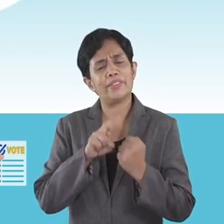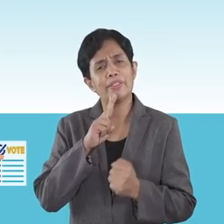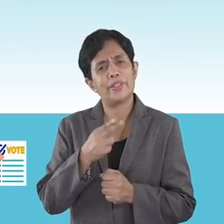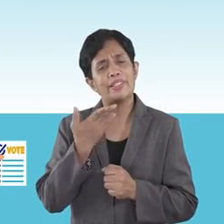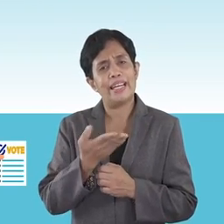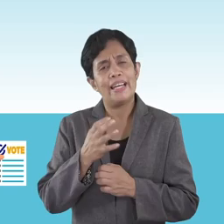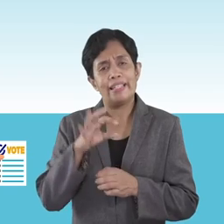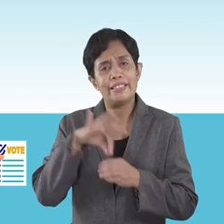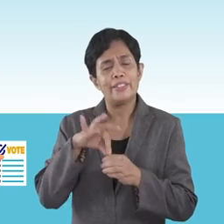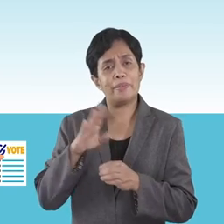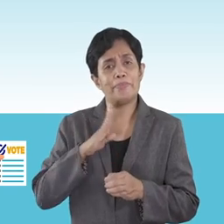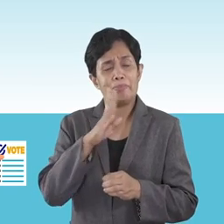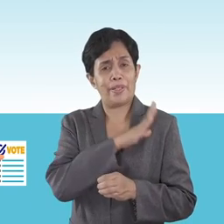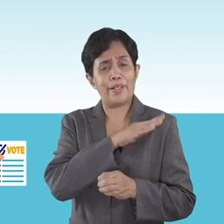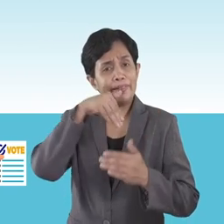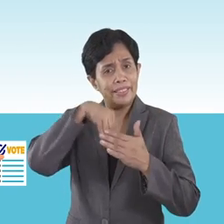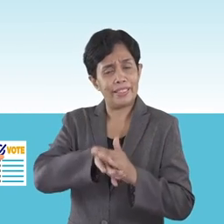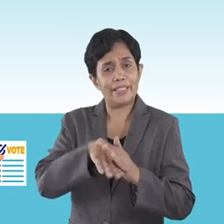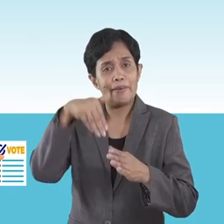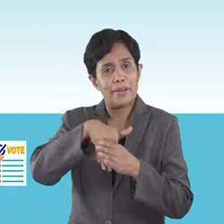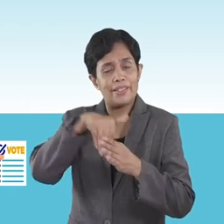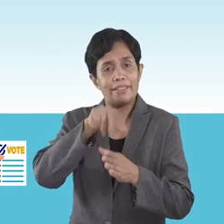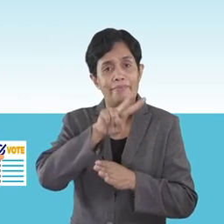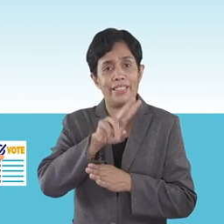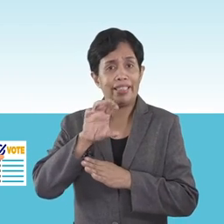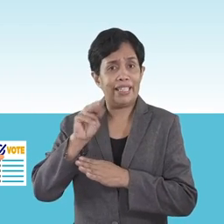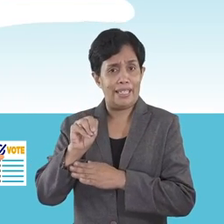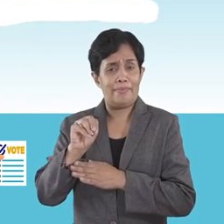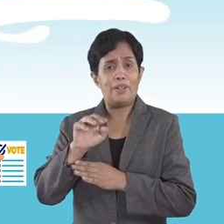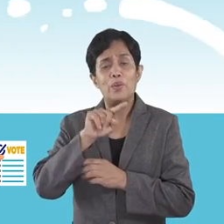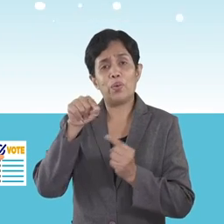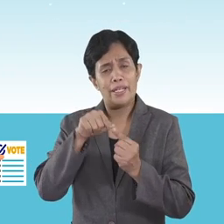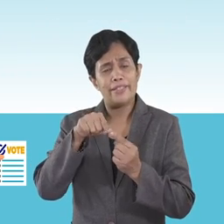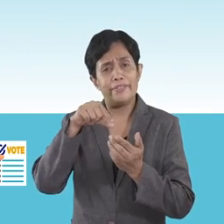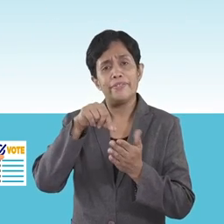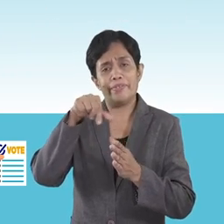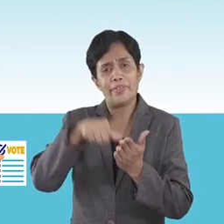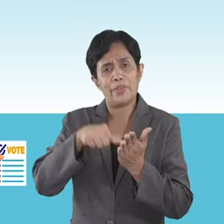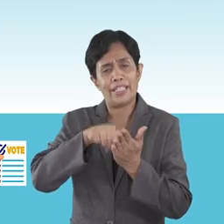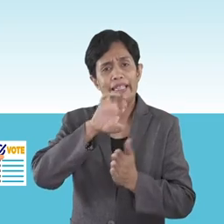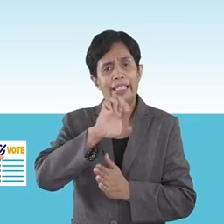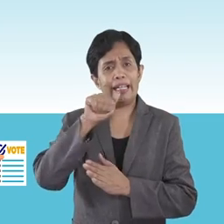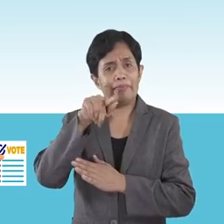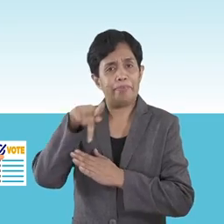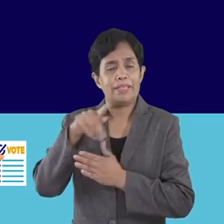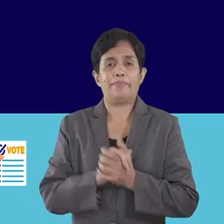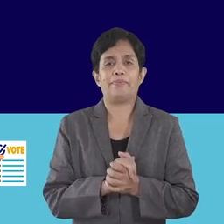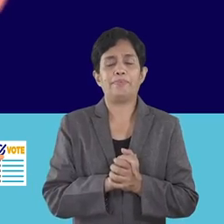guarantee that the Electoral Board will insert my ballot into the VCM when I vote in an EAPP?